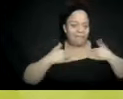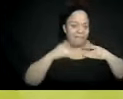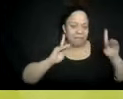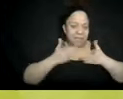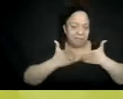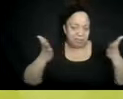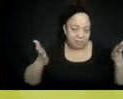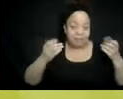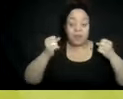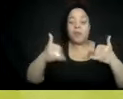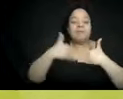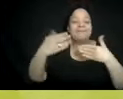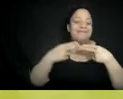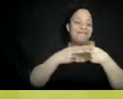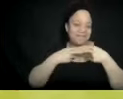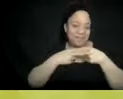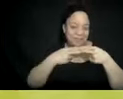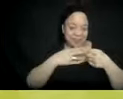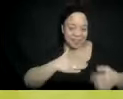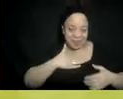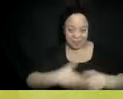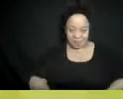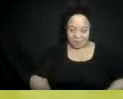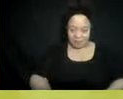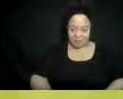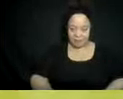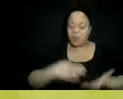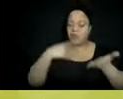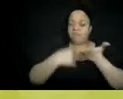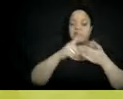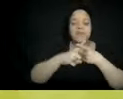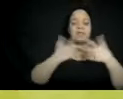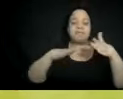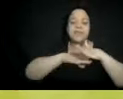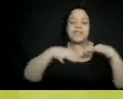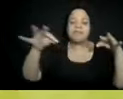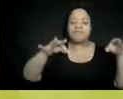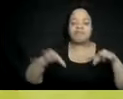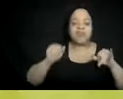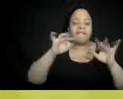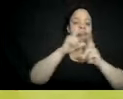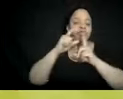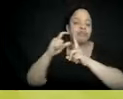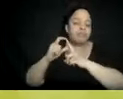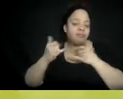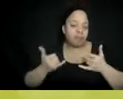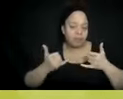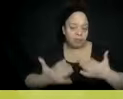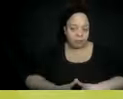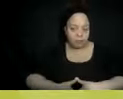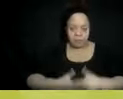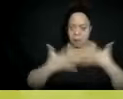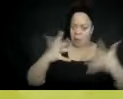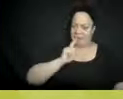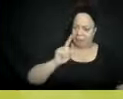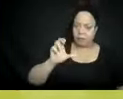terms right now around what is criminalization. If we were all together in a space, we would take these